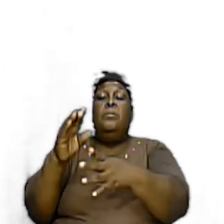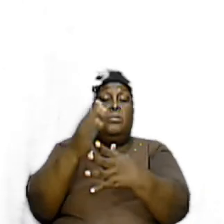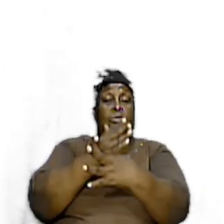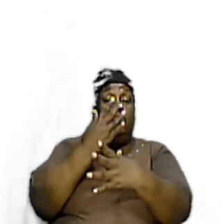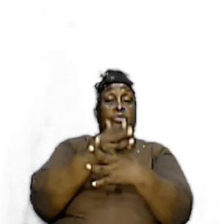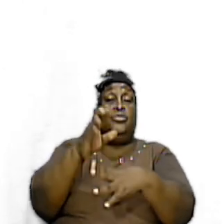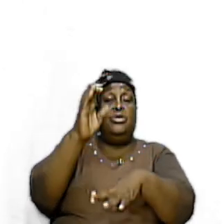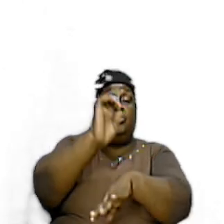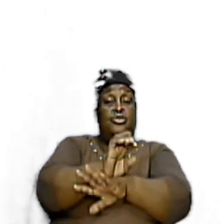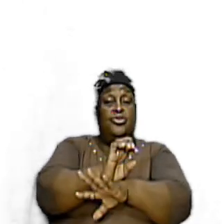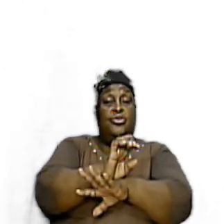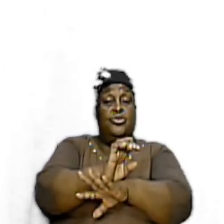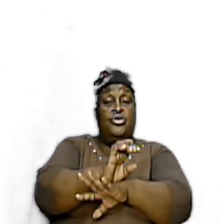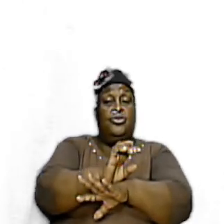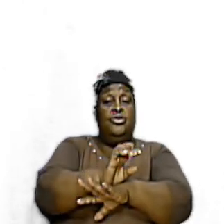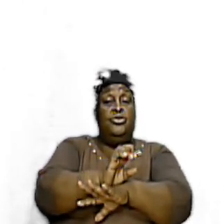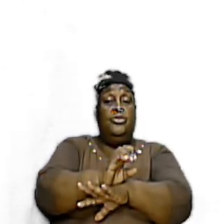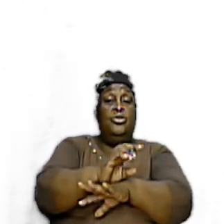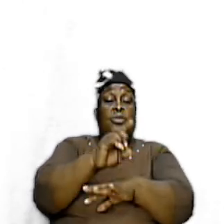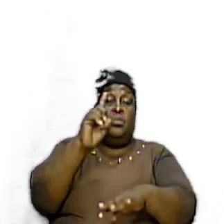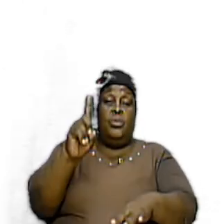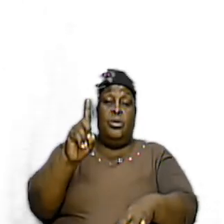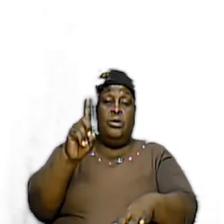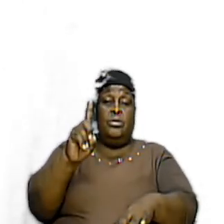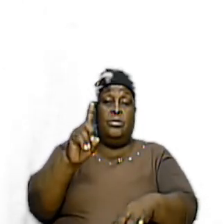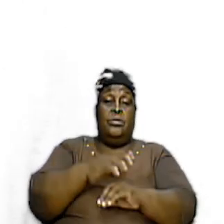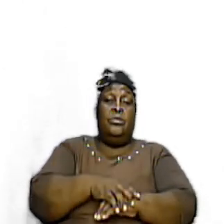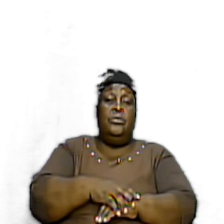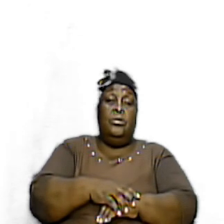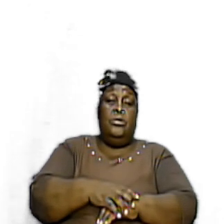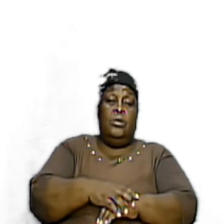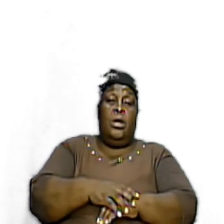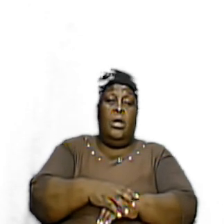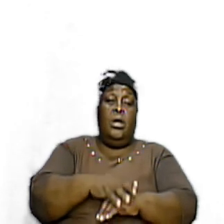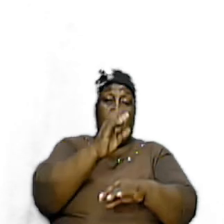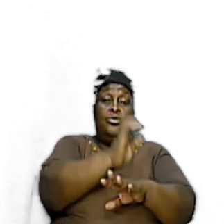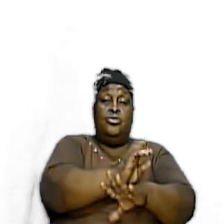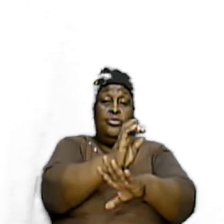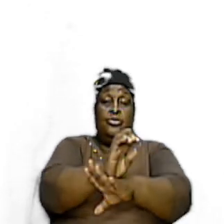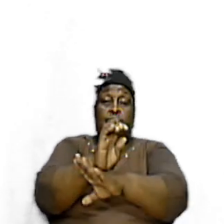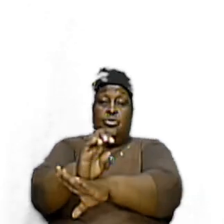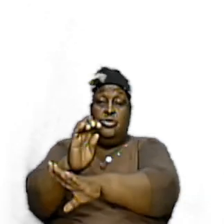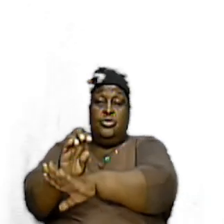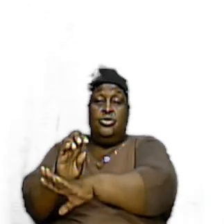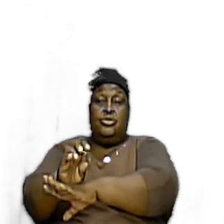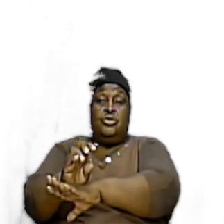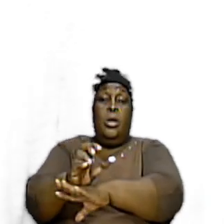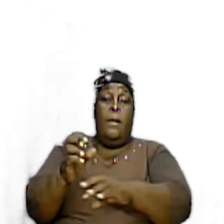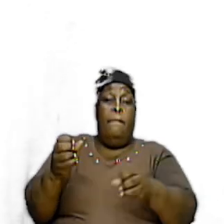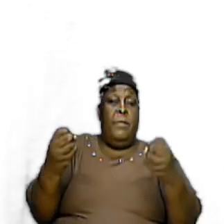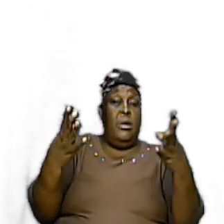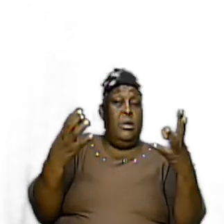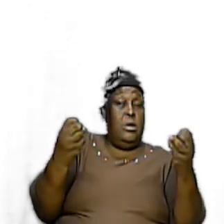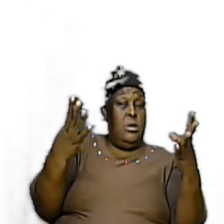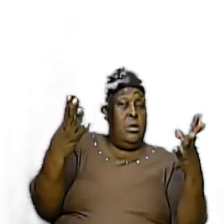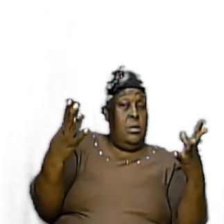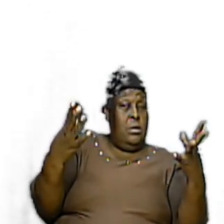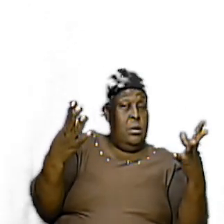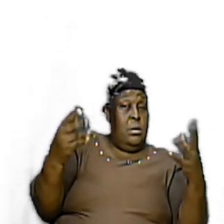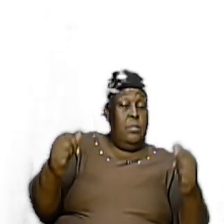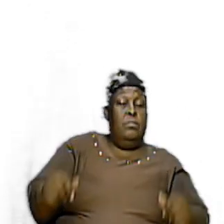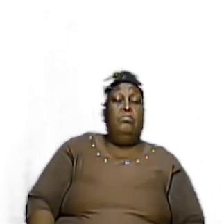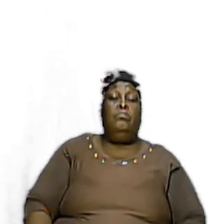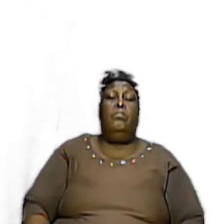Church Singular And Church Is Plural Right I Want us To Understand That